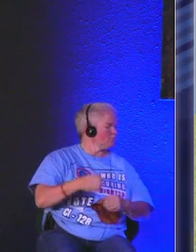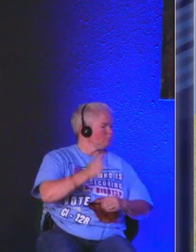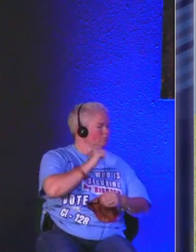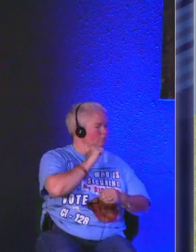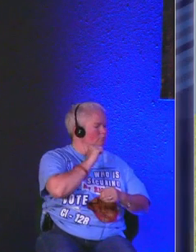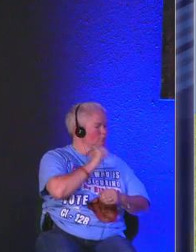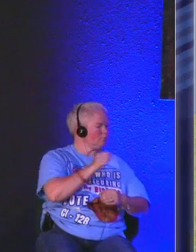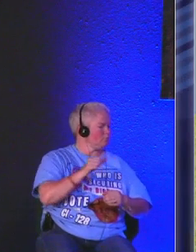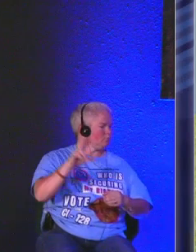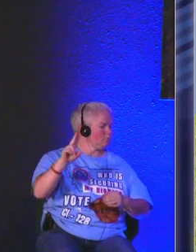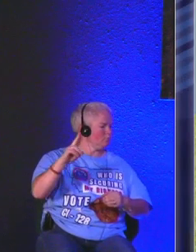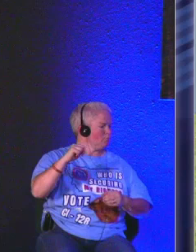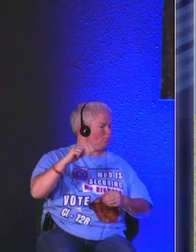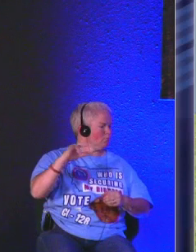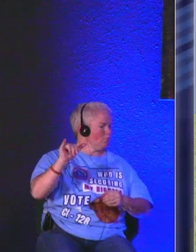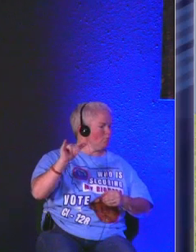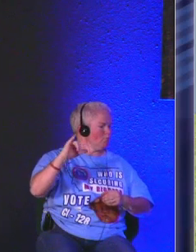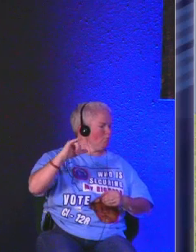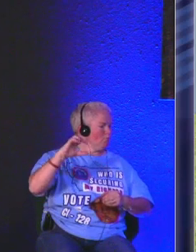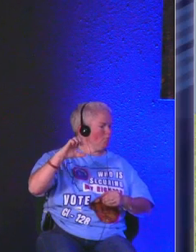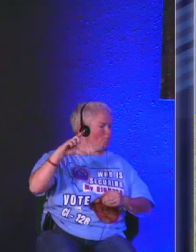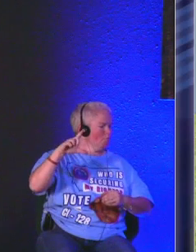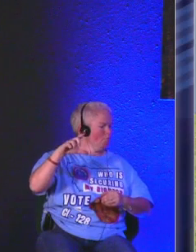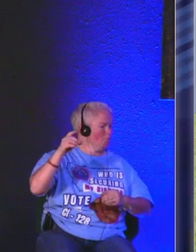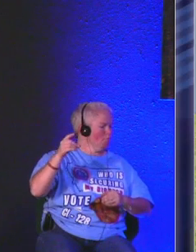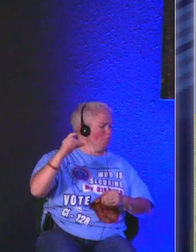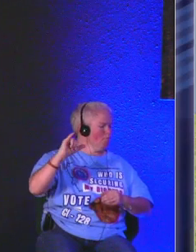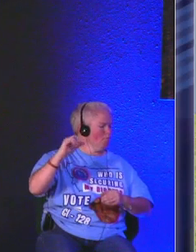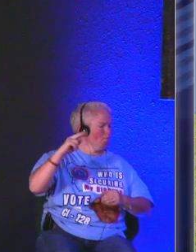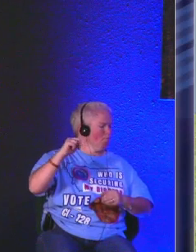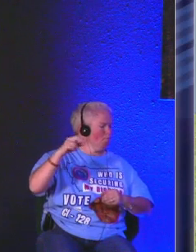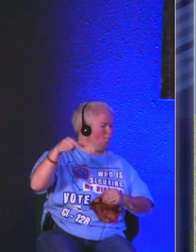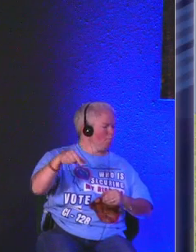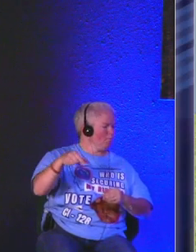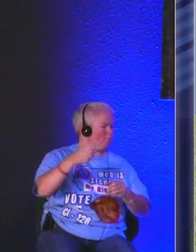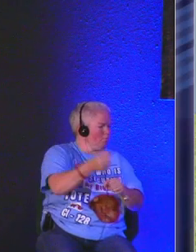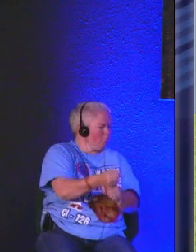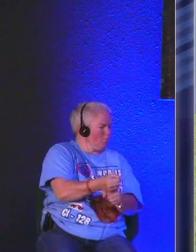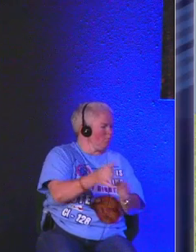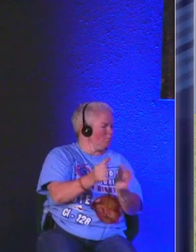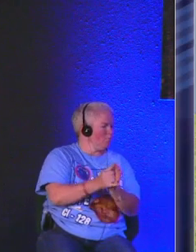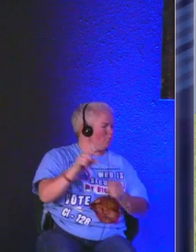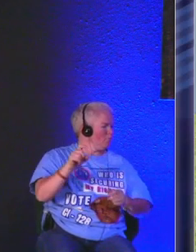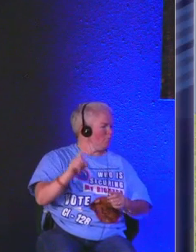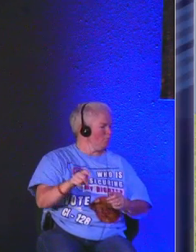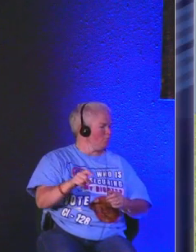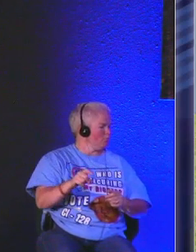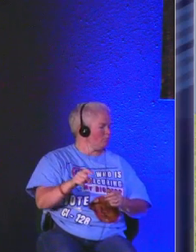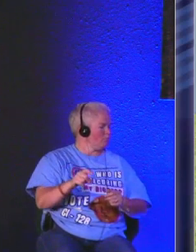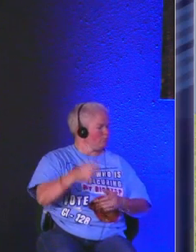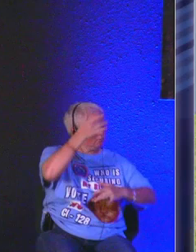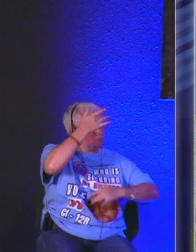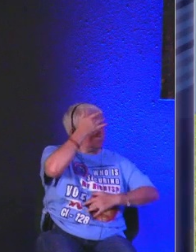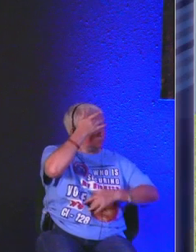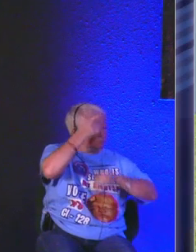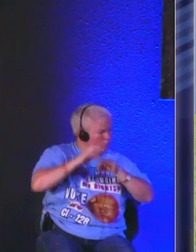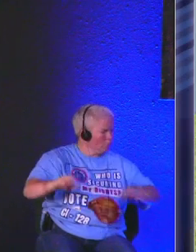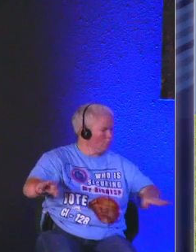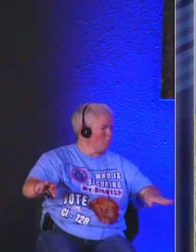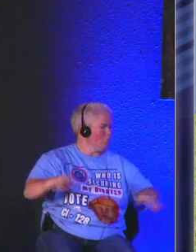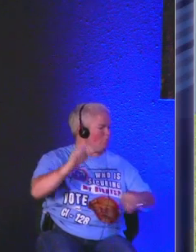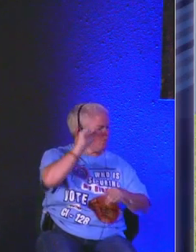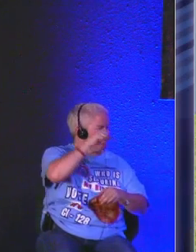Christian follower so let's spend the rest of the morning digging into this wonderful chapter it's a very short